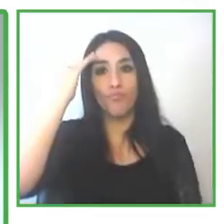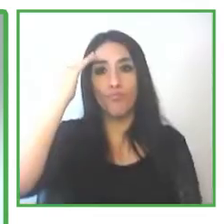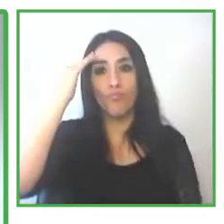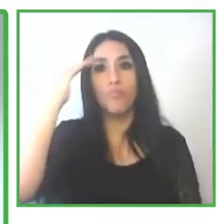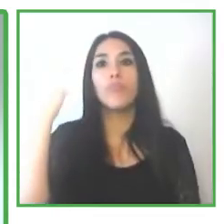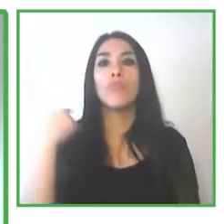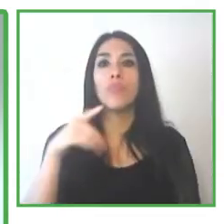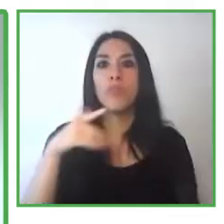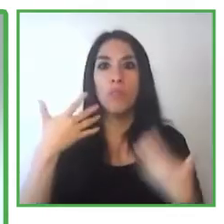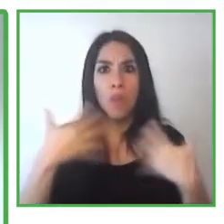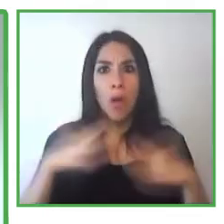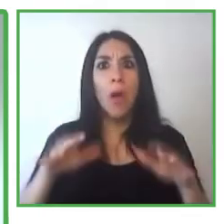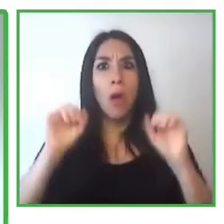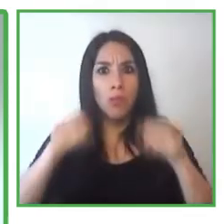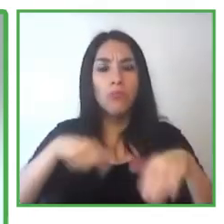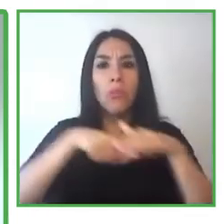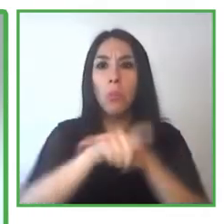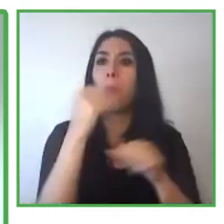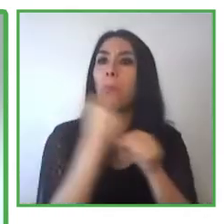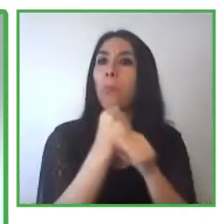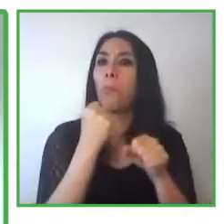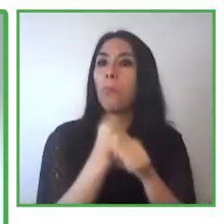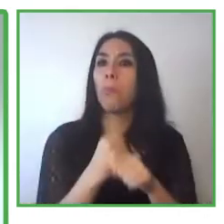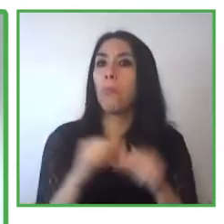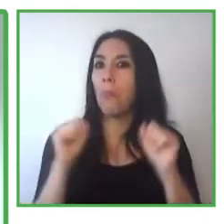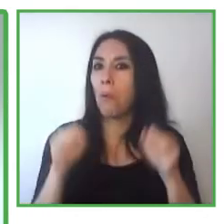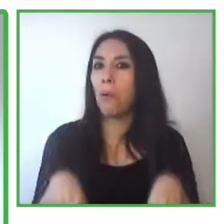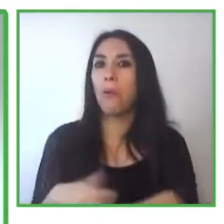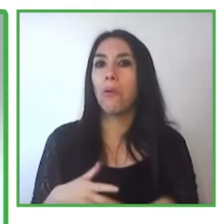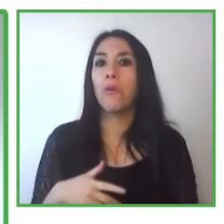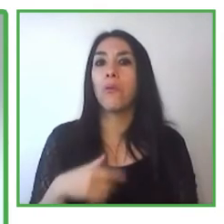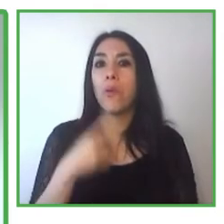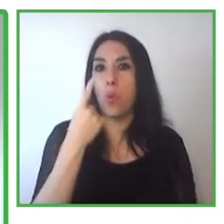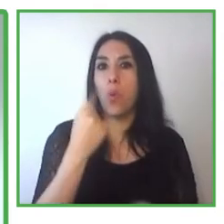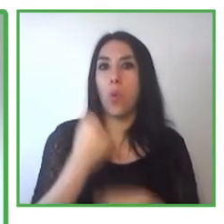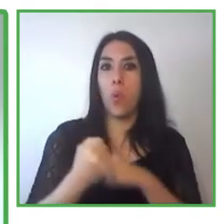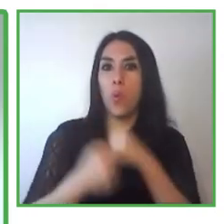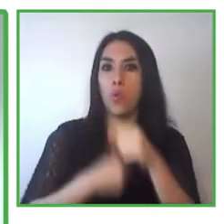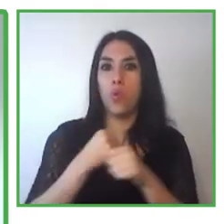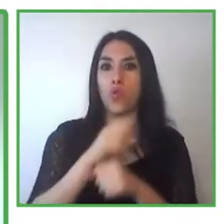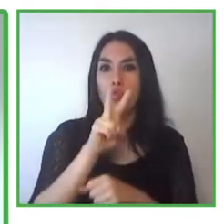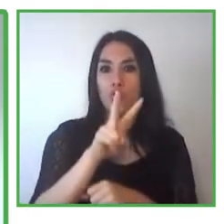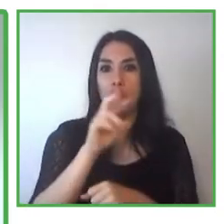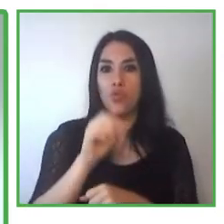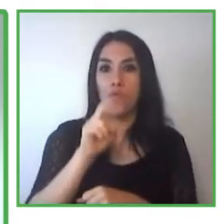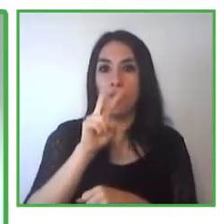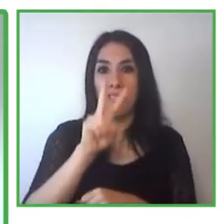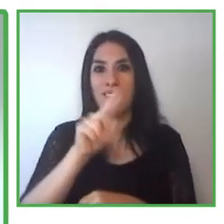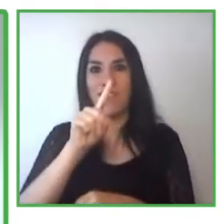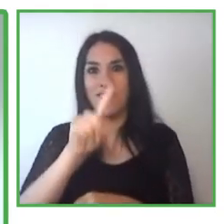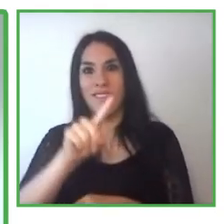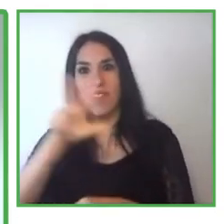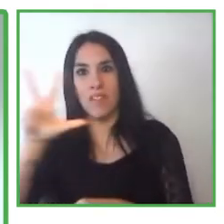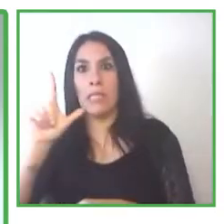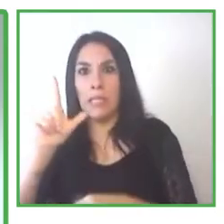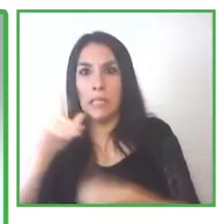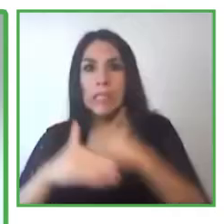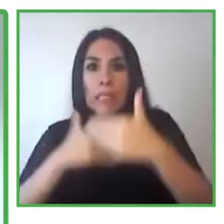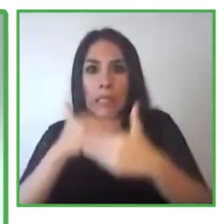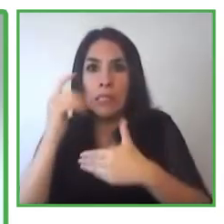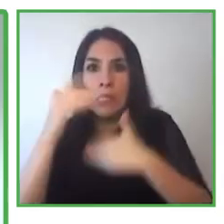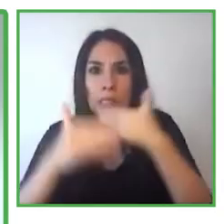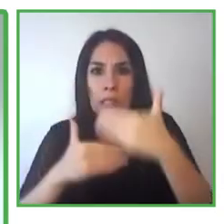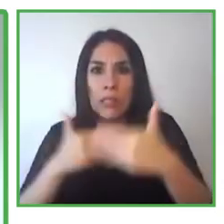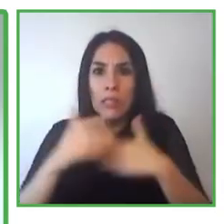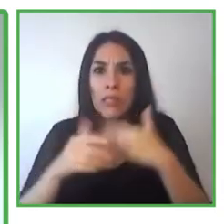It's a big number, but more important, this is the project of life.